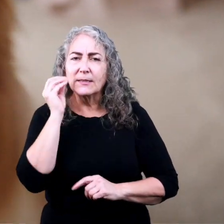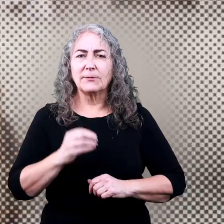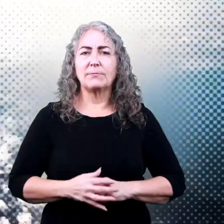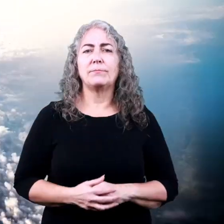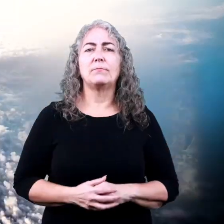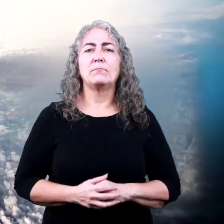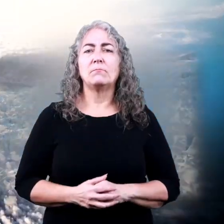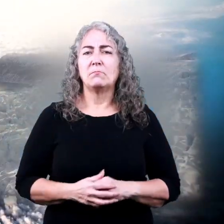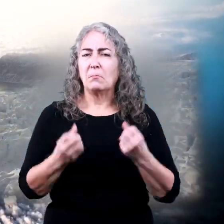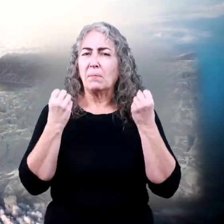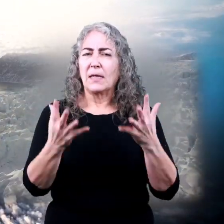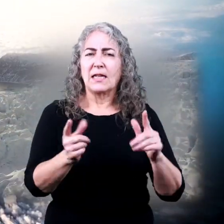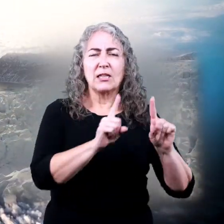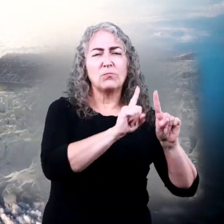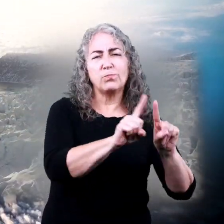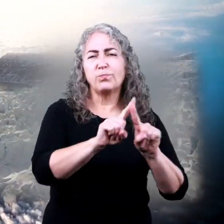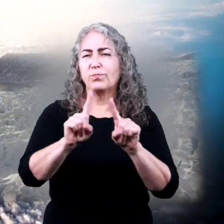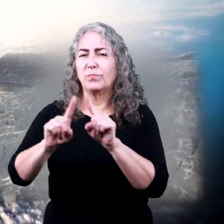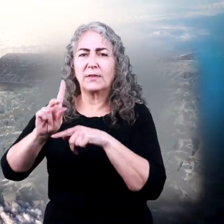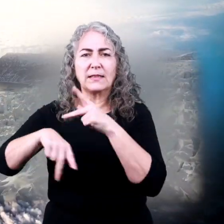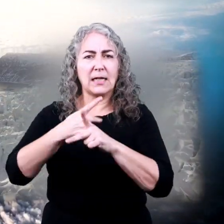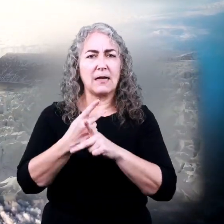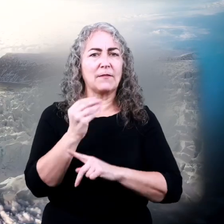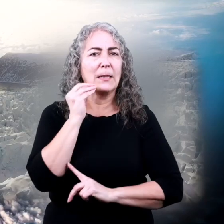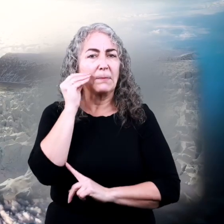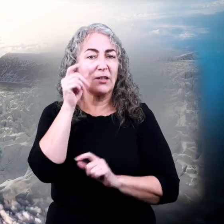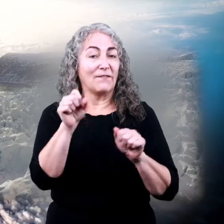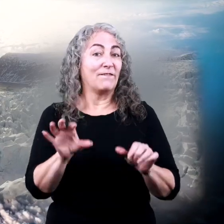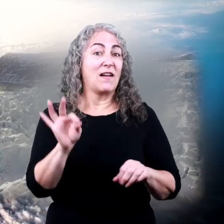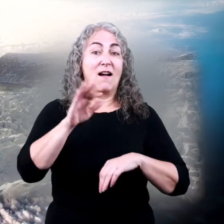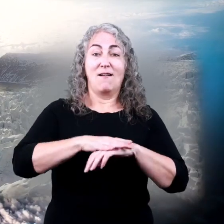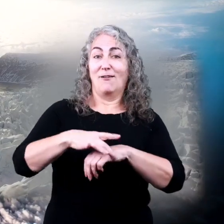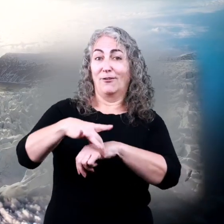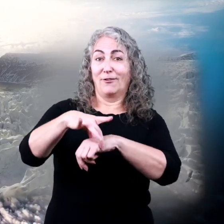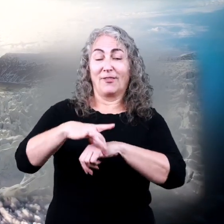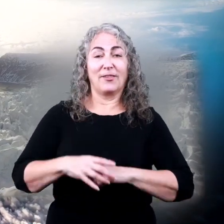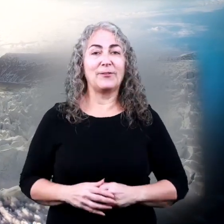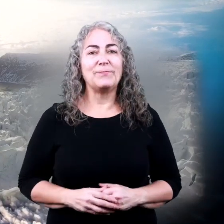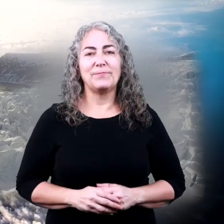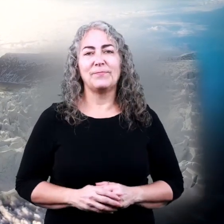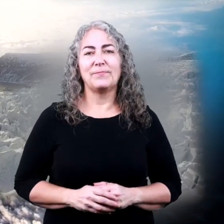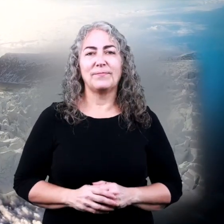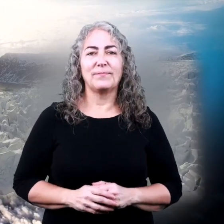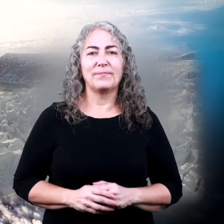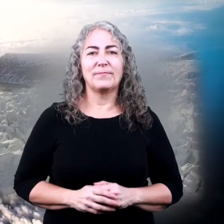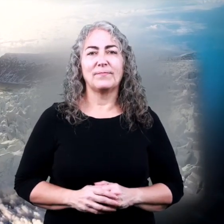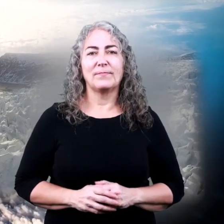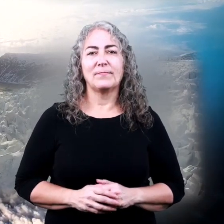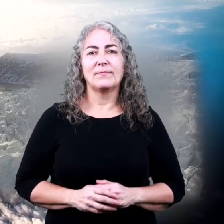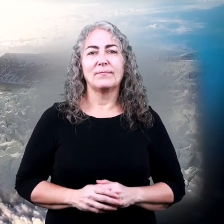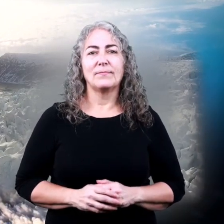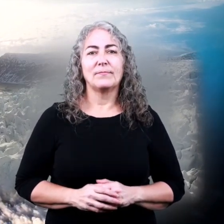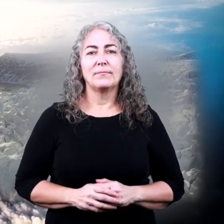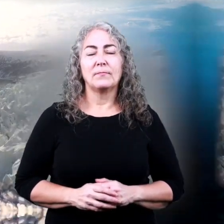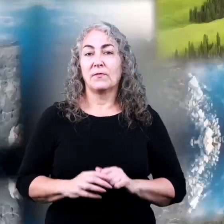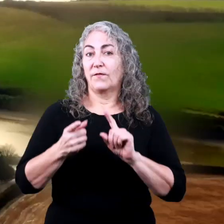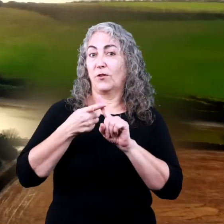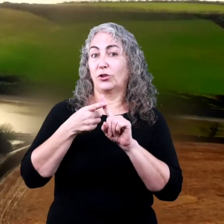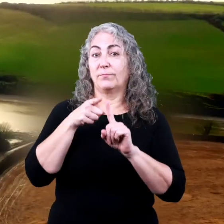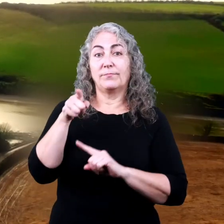There are many different kinds of habitats that can be found on Earth. Let's talk about a few.